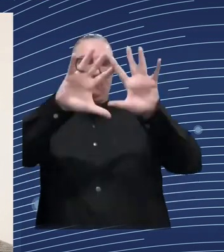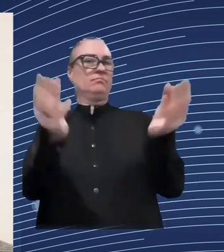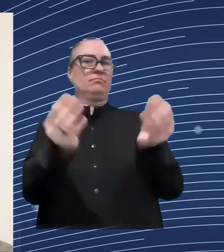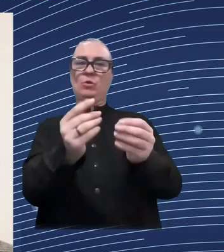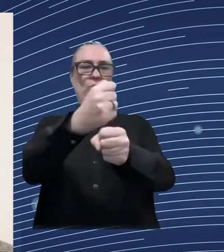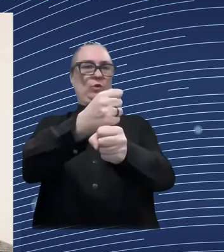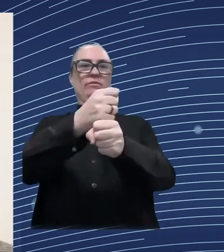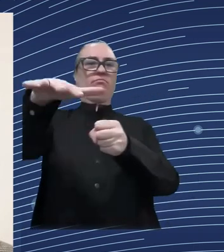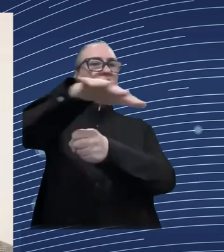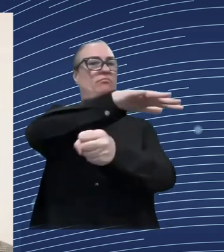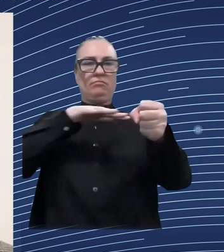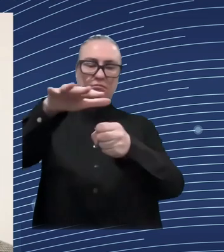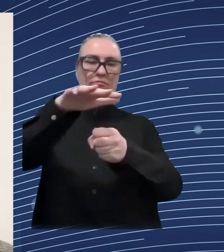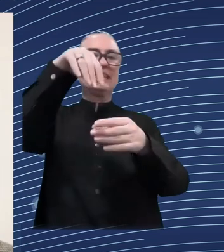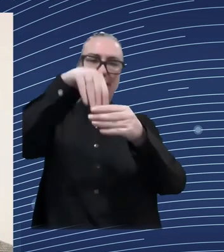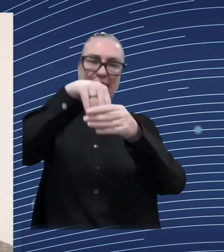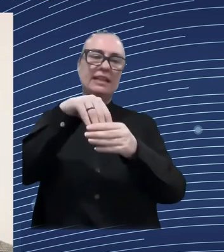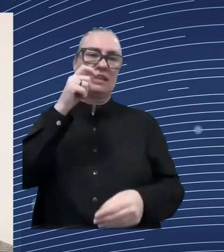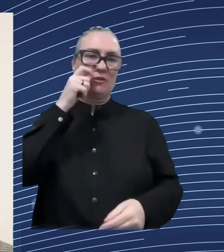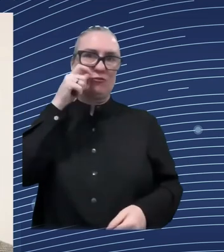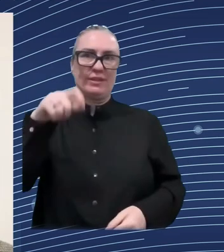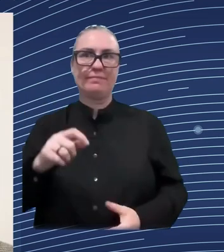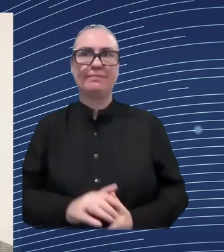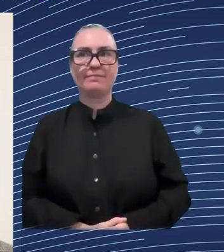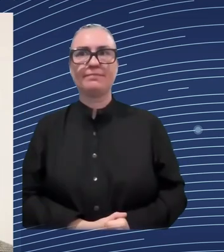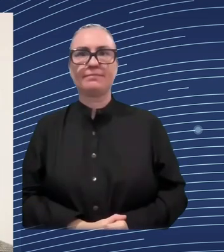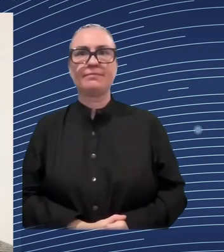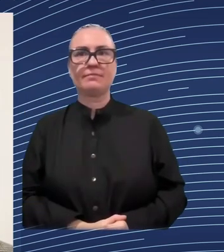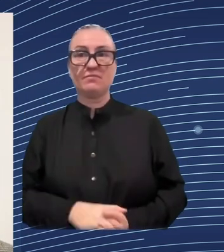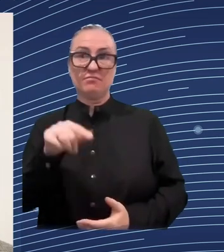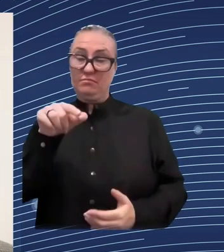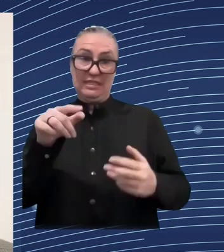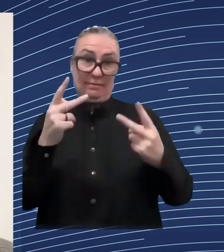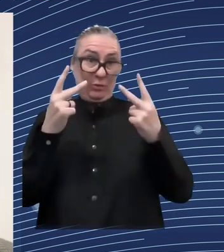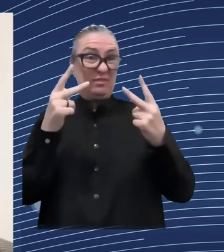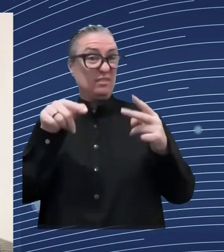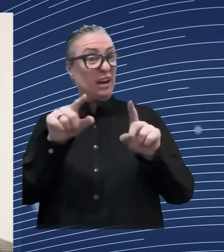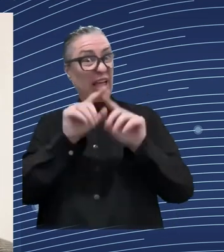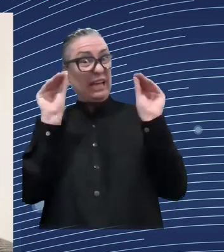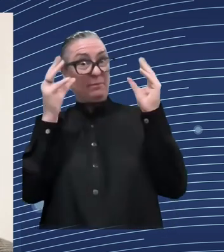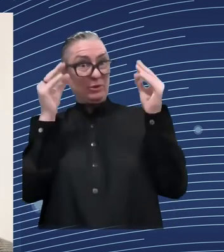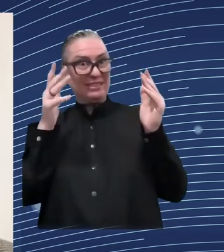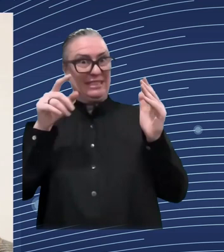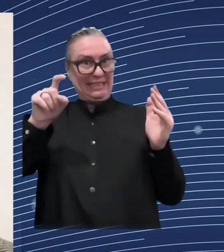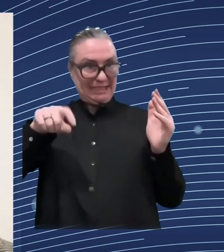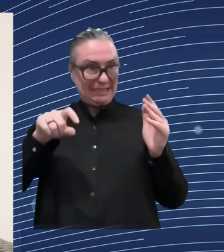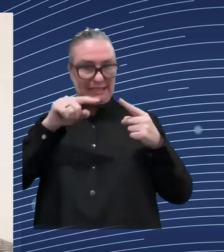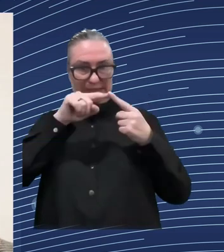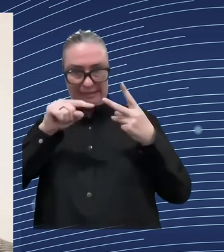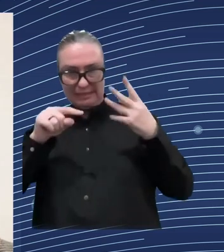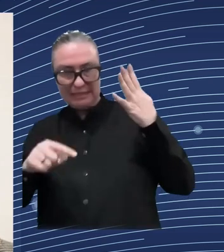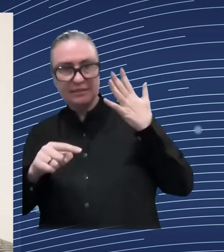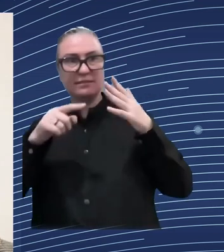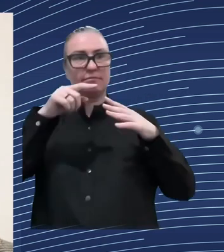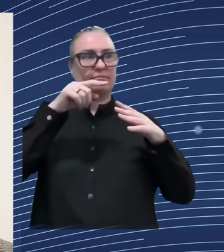about the very significant challenges that ukraine is facing the significant challenges in terms of providing ukraine with the necessary support to think that